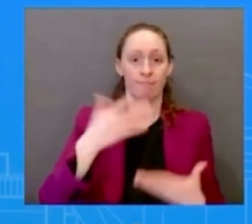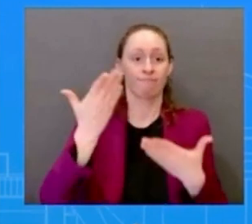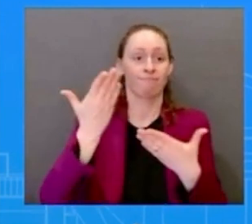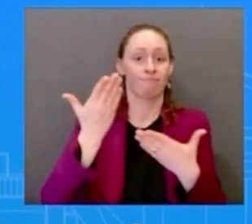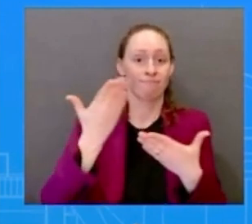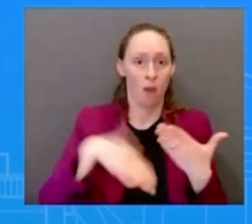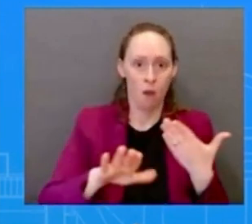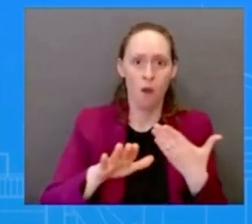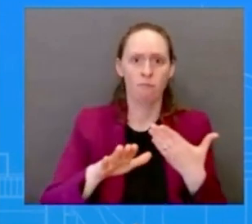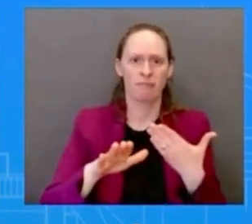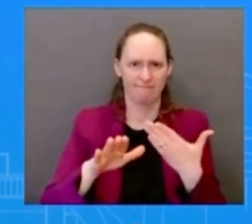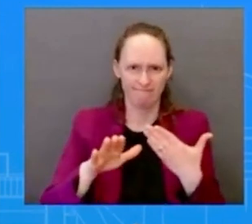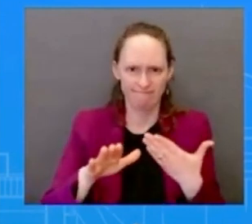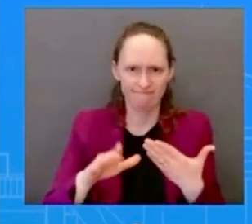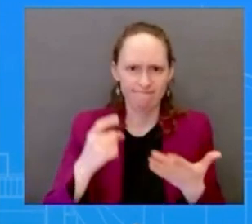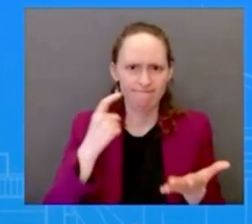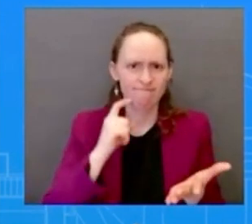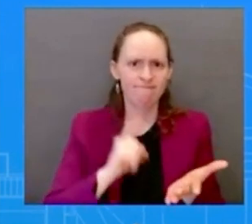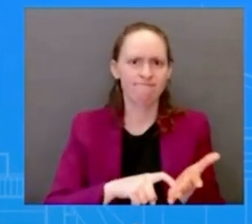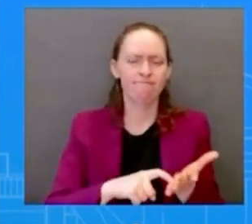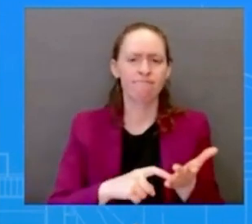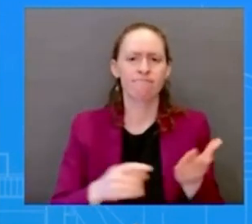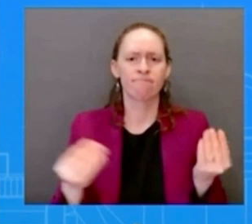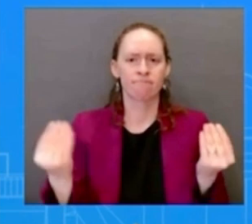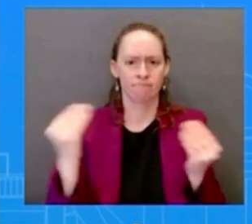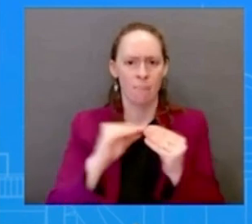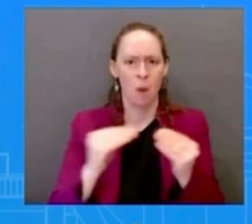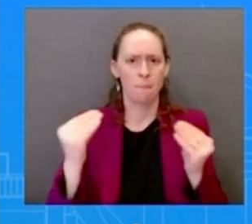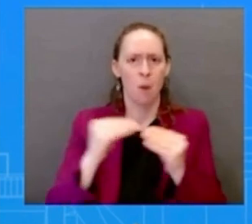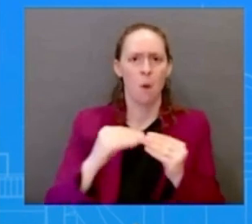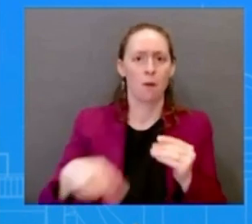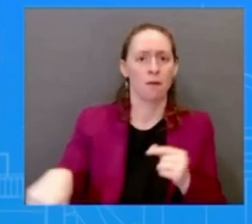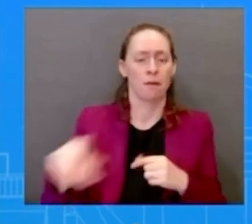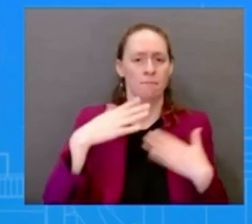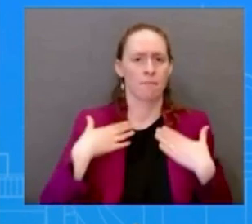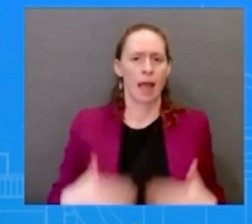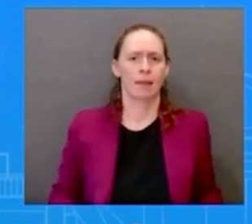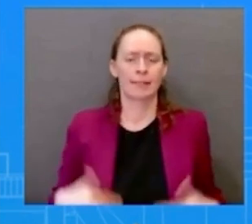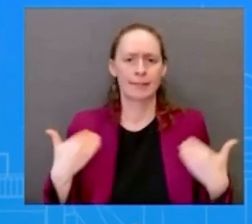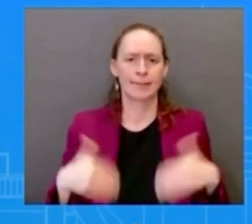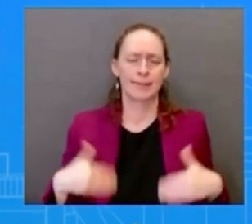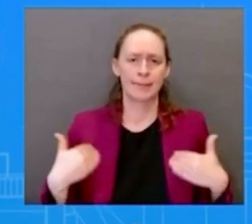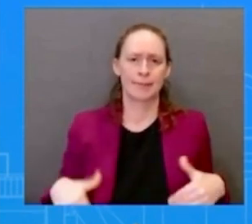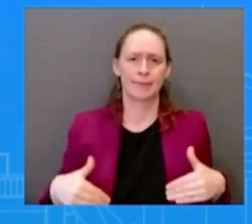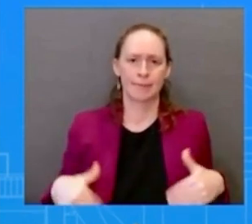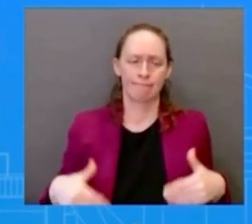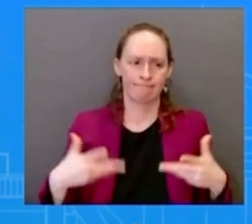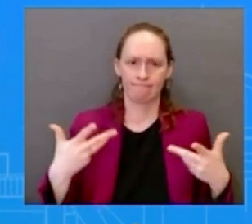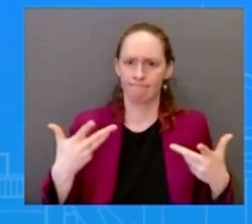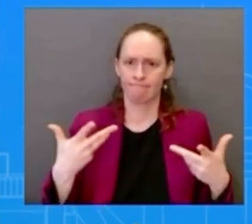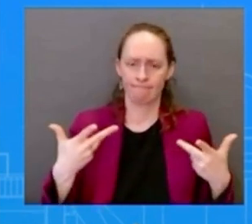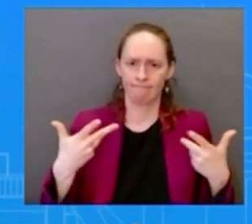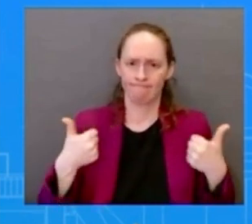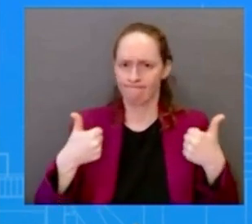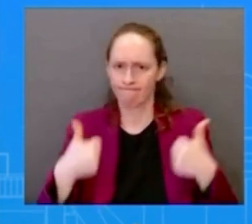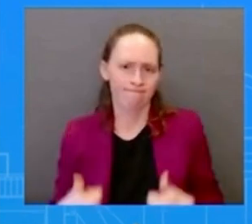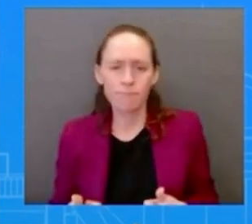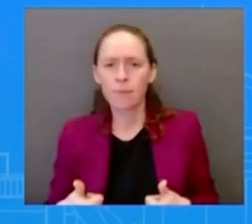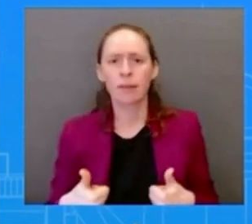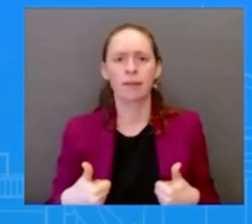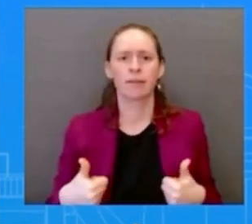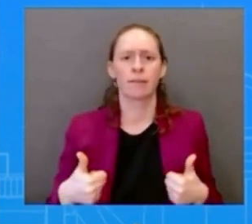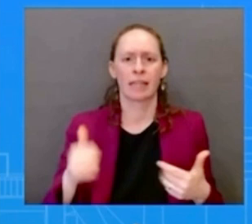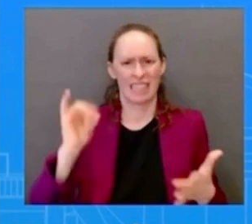working to improve their access to health care to lower health care costs and to significantly increase investments in improving maternal health